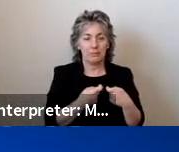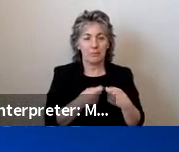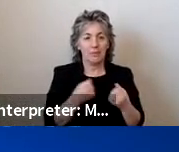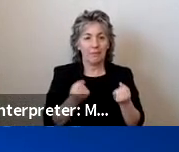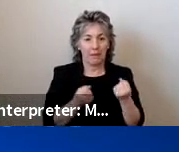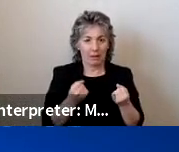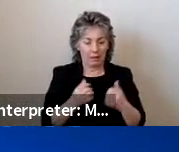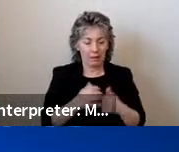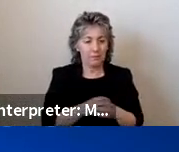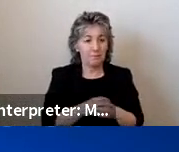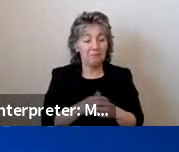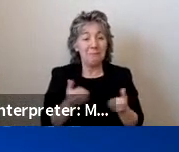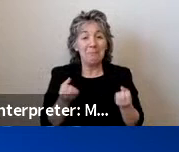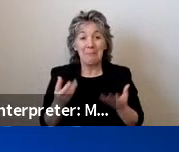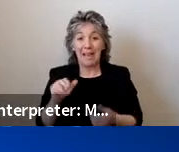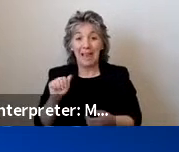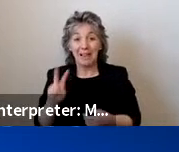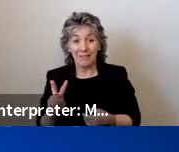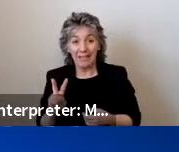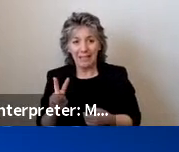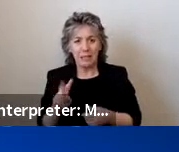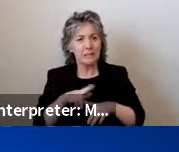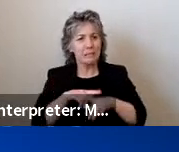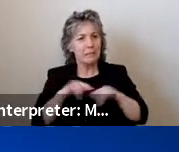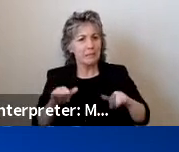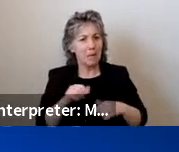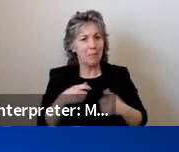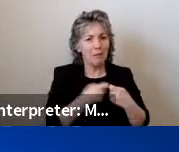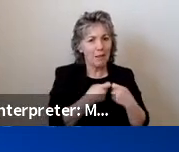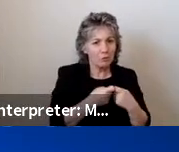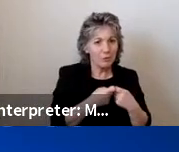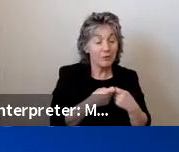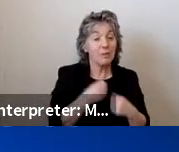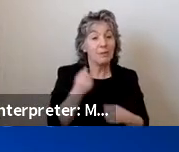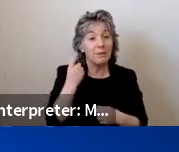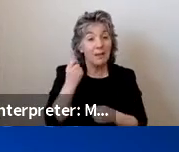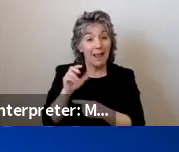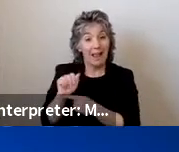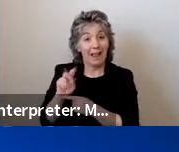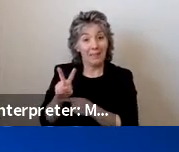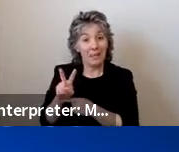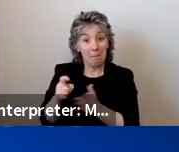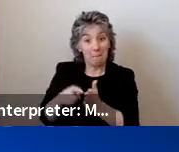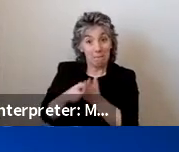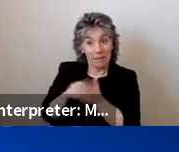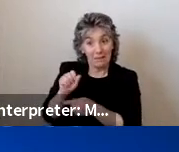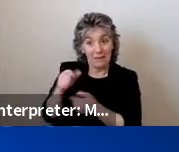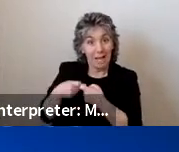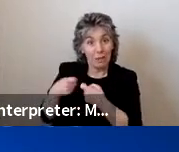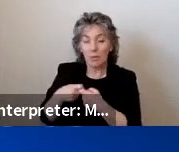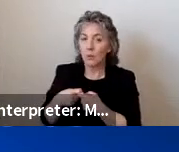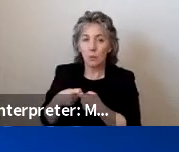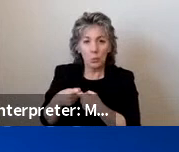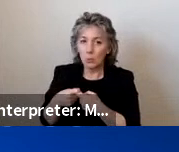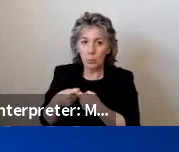that many autonomous vehicles are also electric vehicles, autonomous vehicles do not have to be electric. Accessibility should